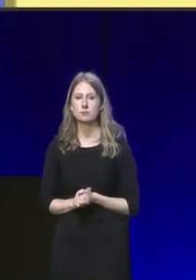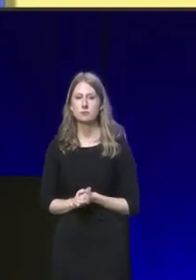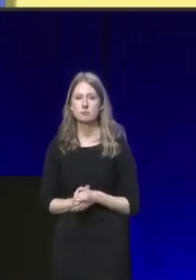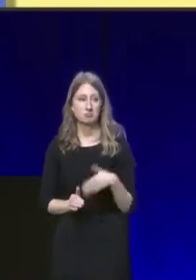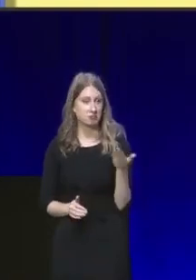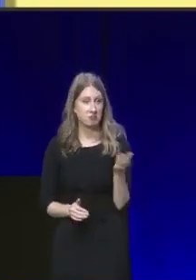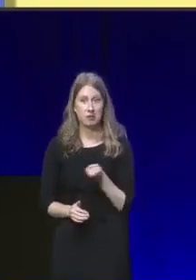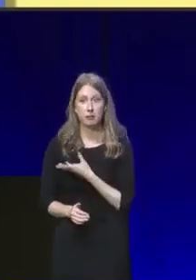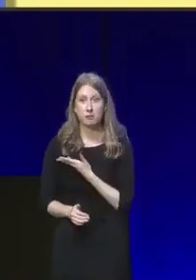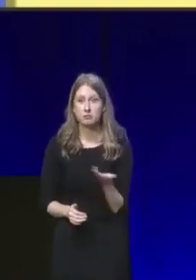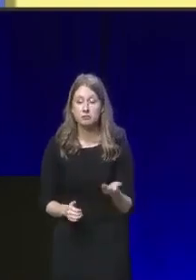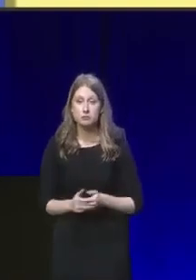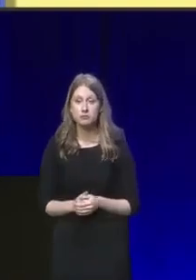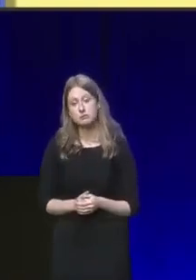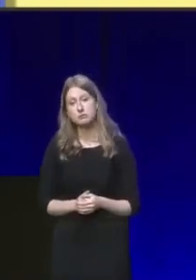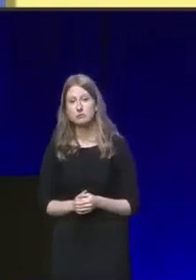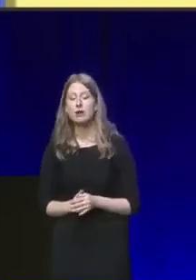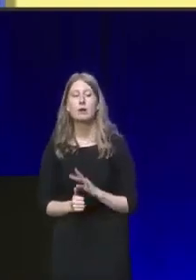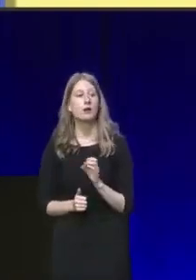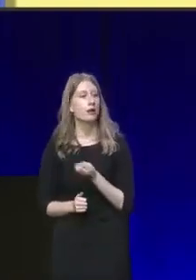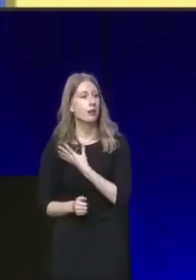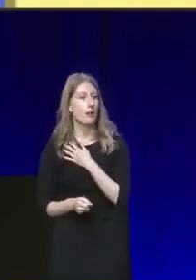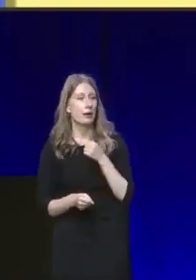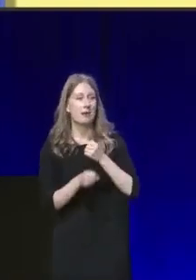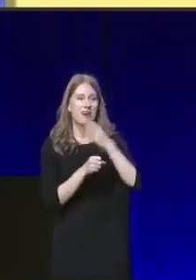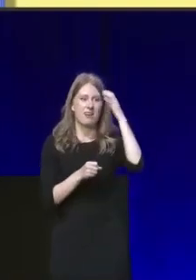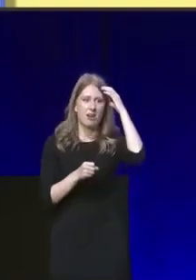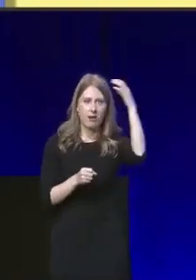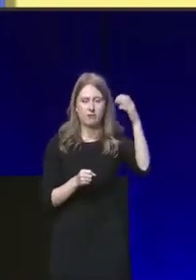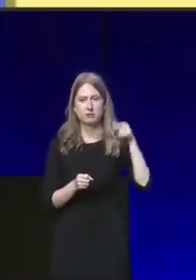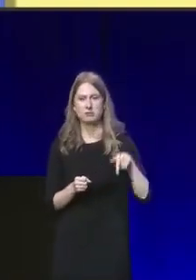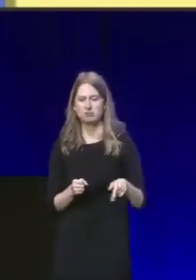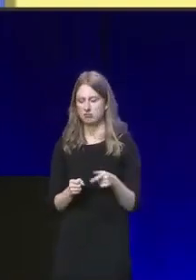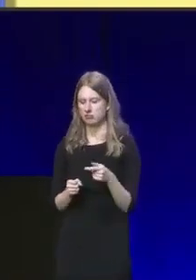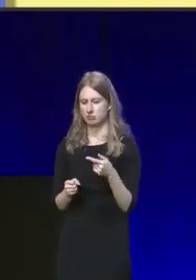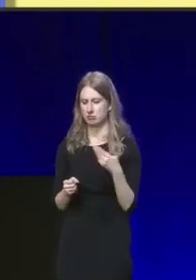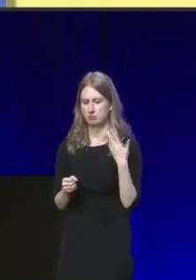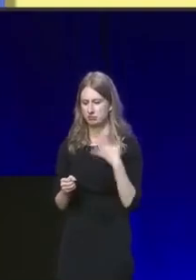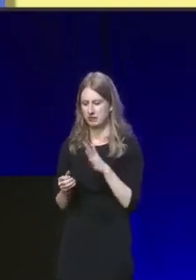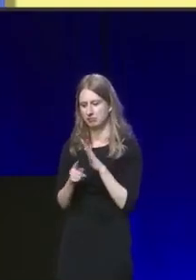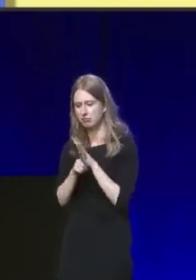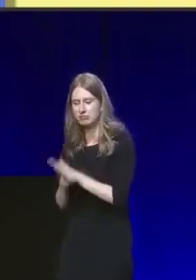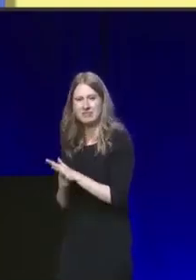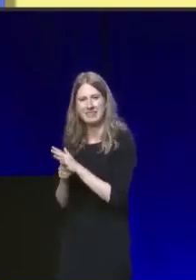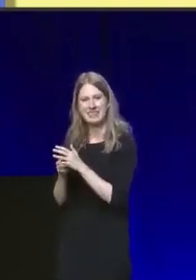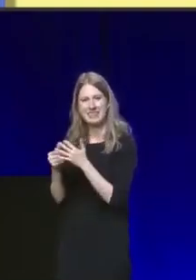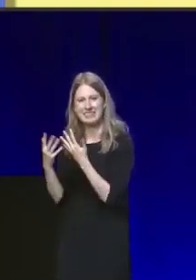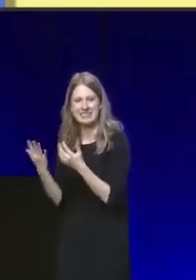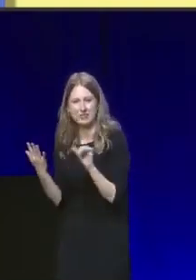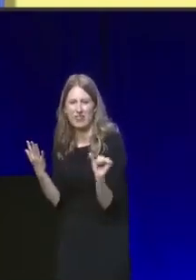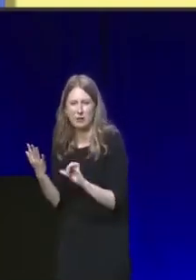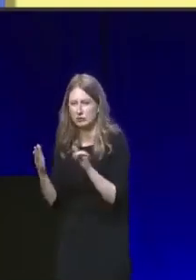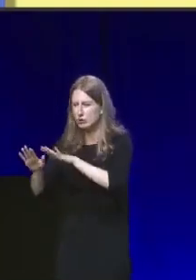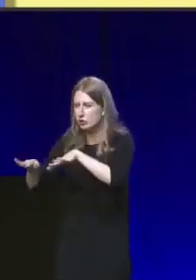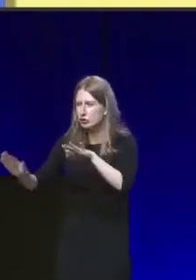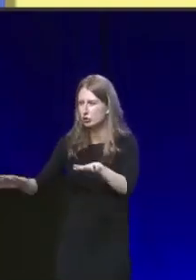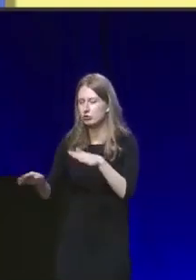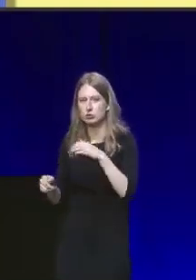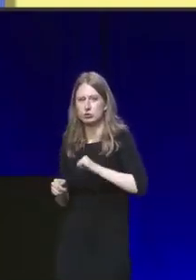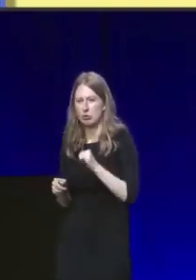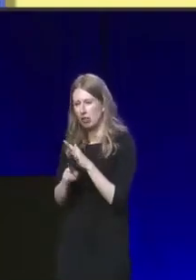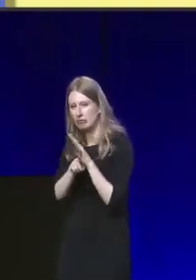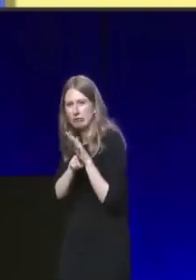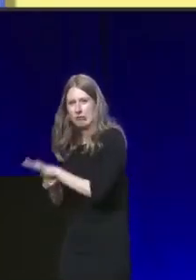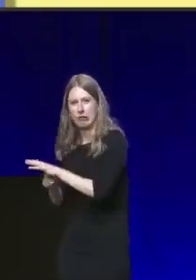And Labour. The Labour government is pushing tens of thousands of children in Scotland into poverty by